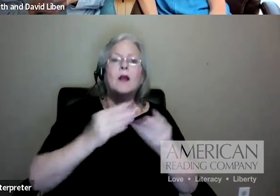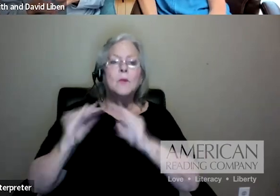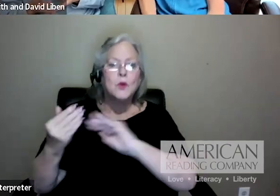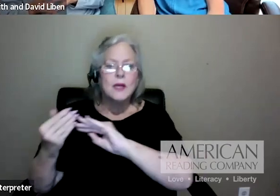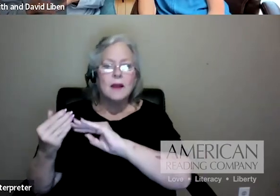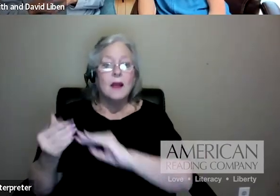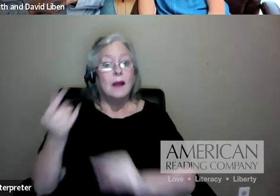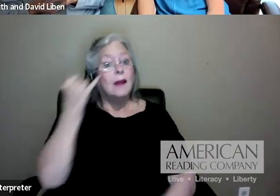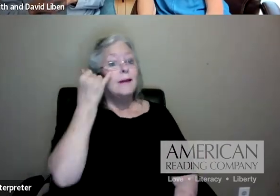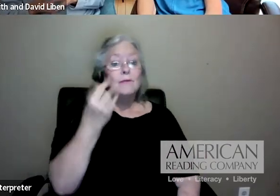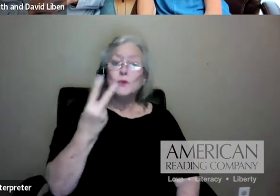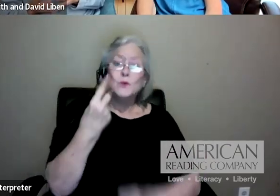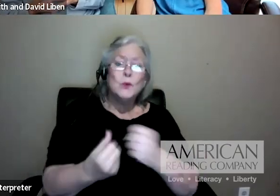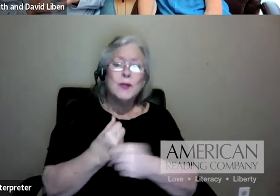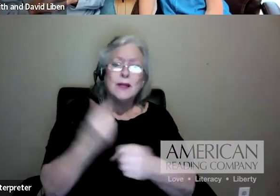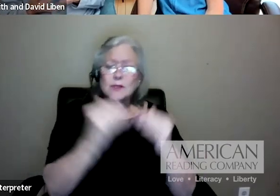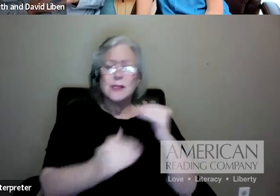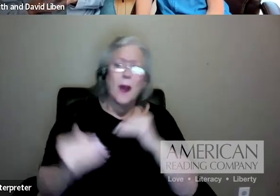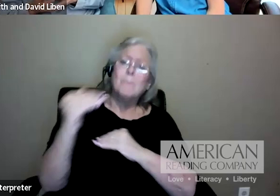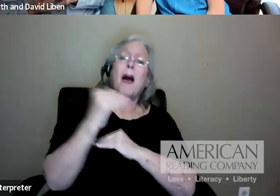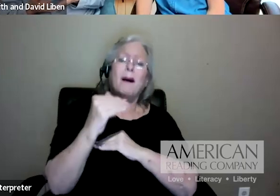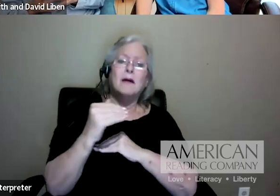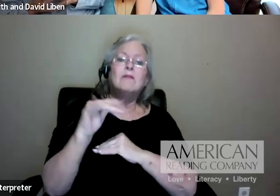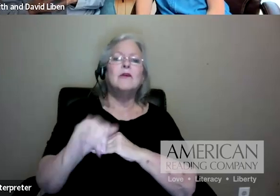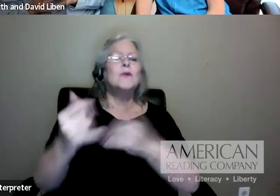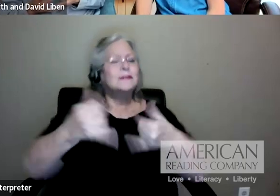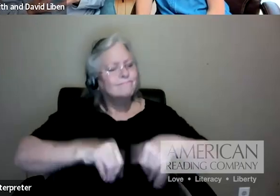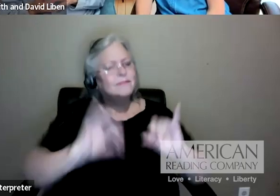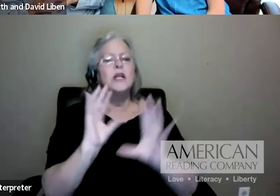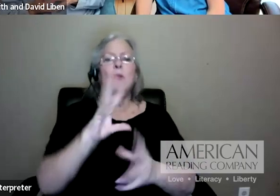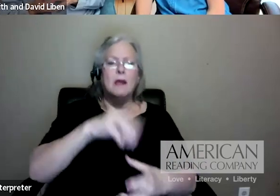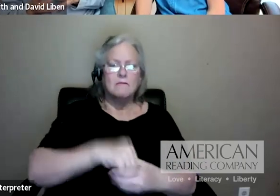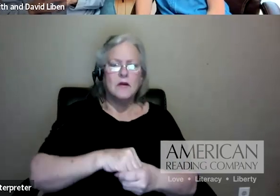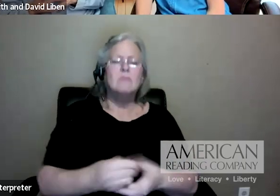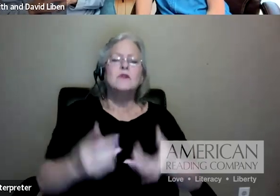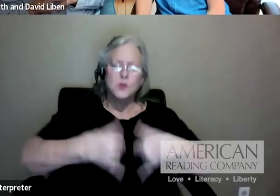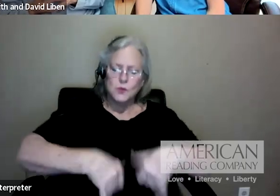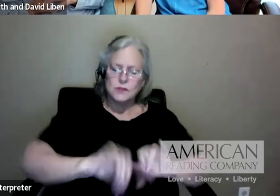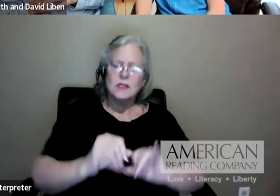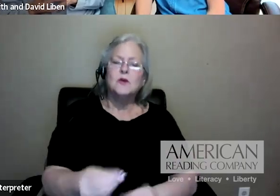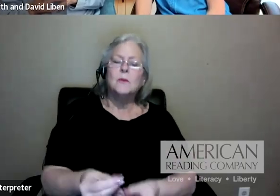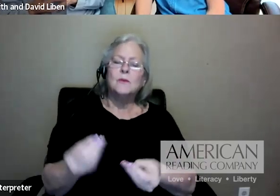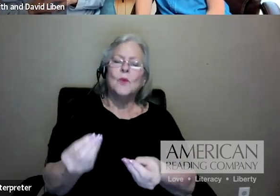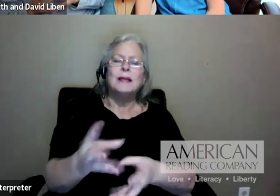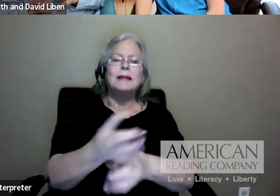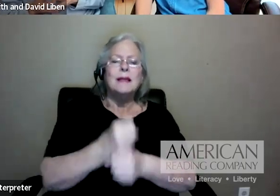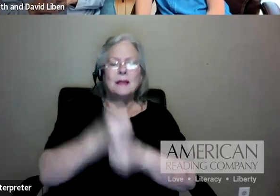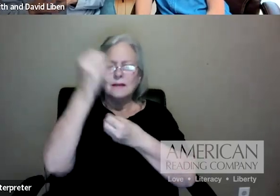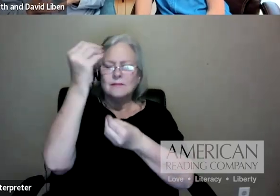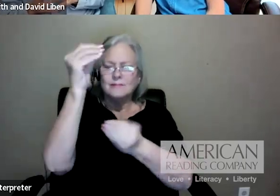adaptations. And so you're being fed in a really rich way. That is not